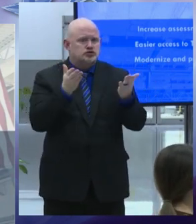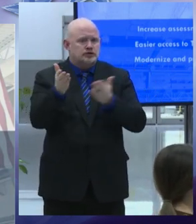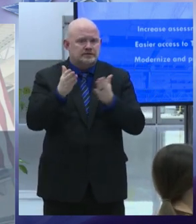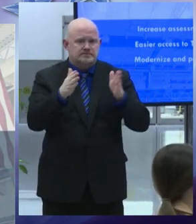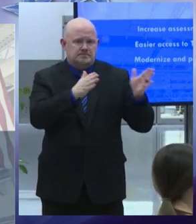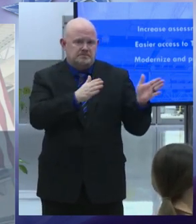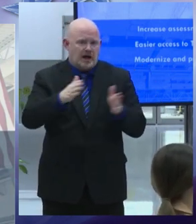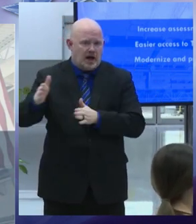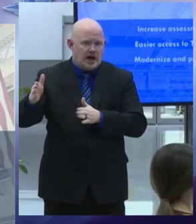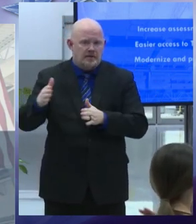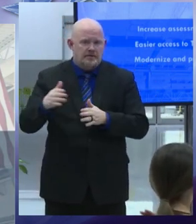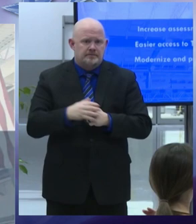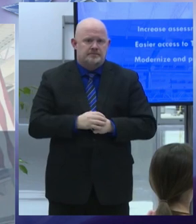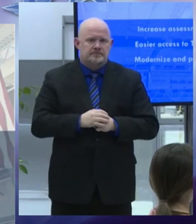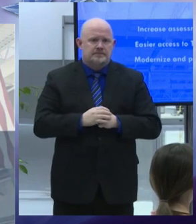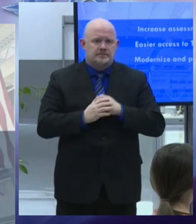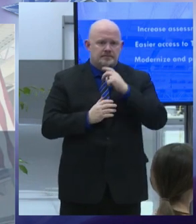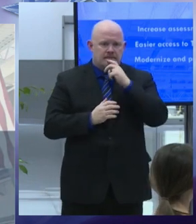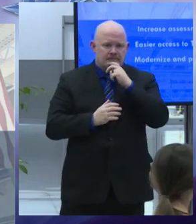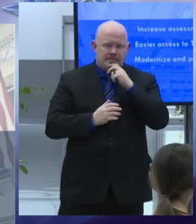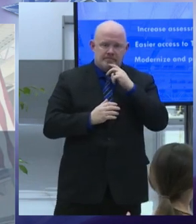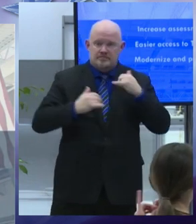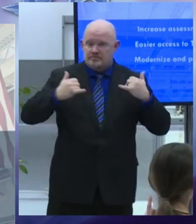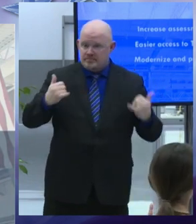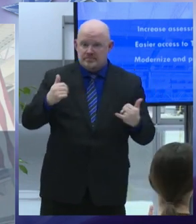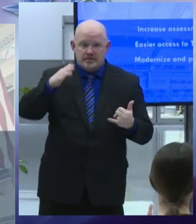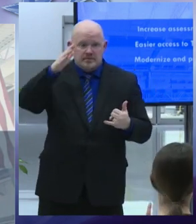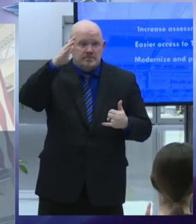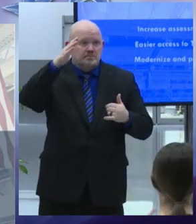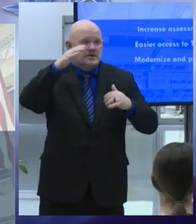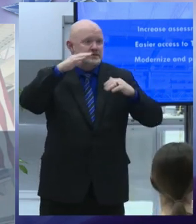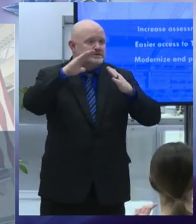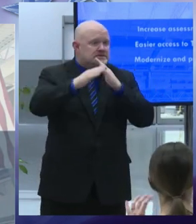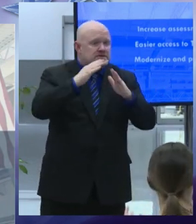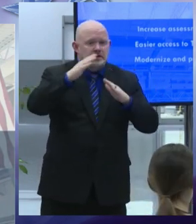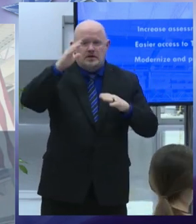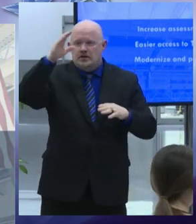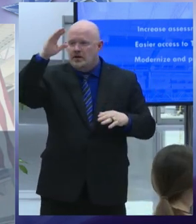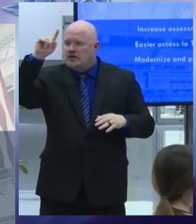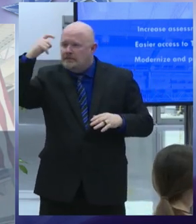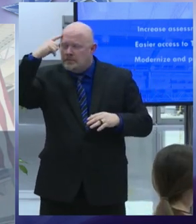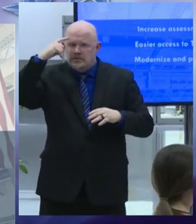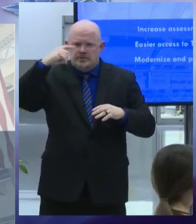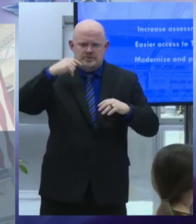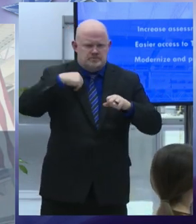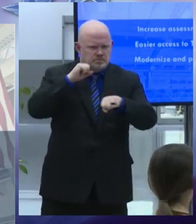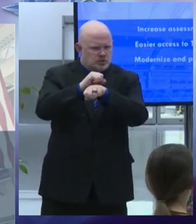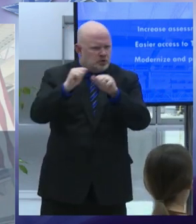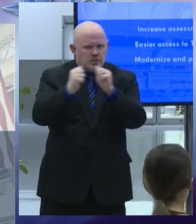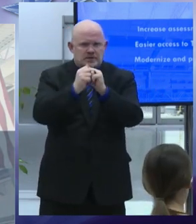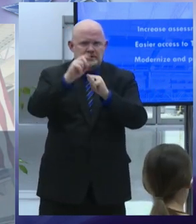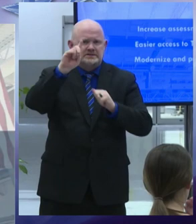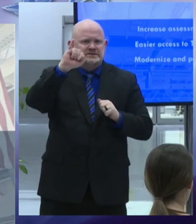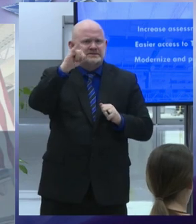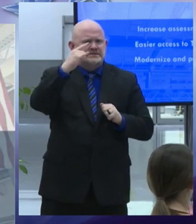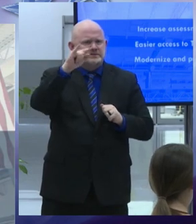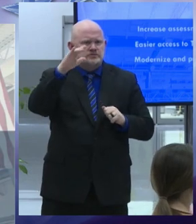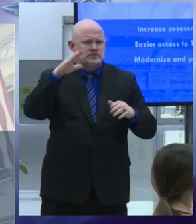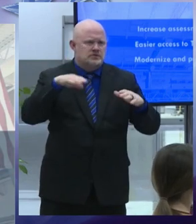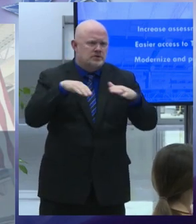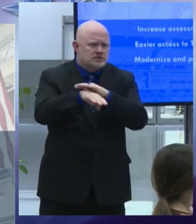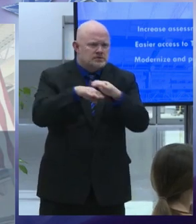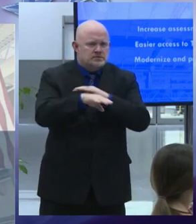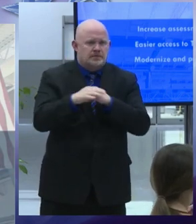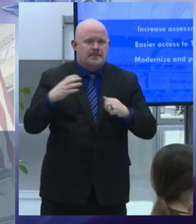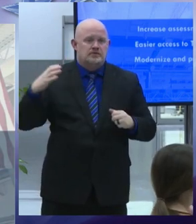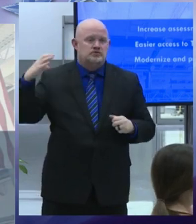digital infrastructure our chief operating officer corey driscoll dunham is making city government work better for all of